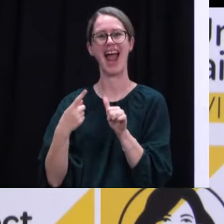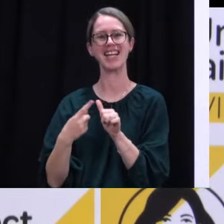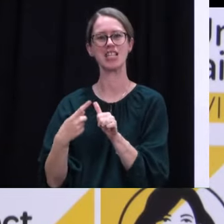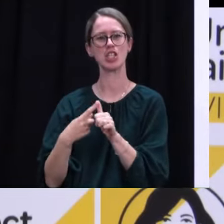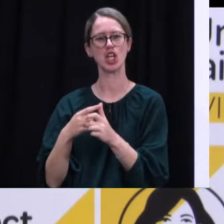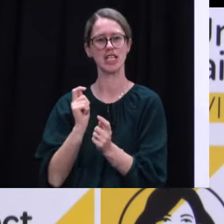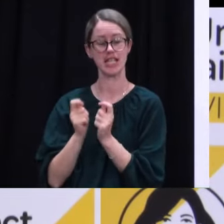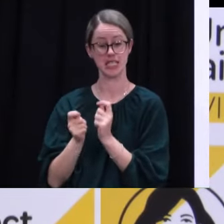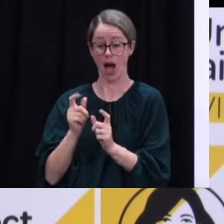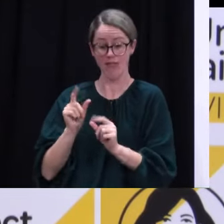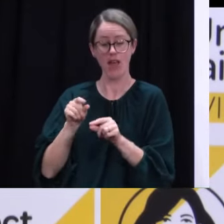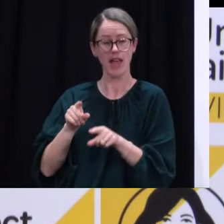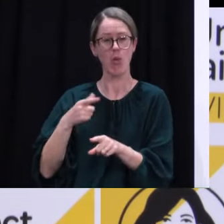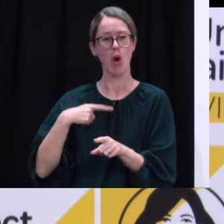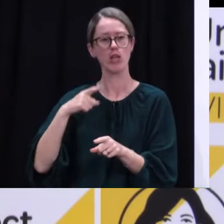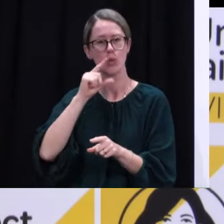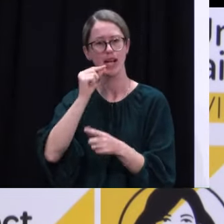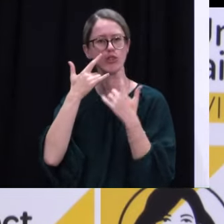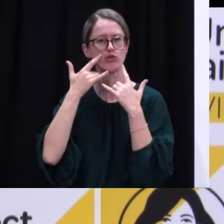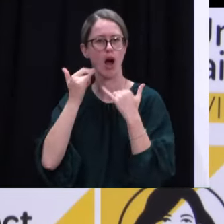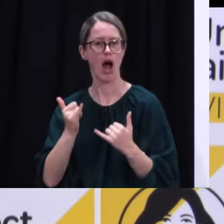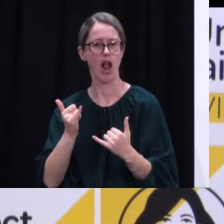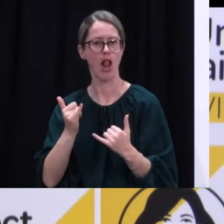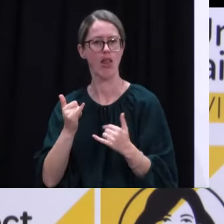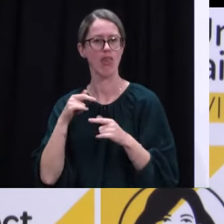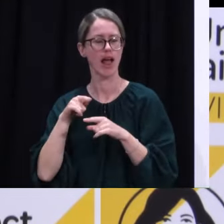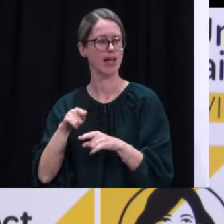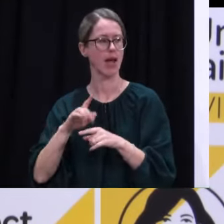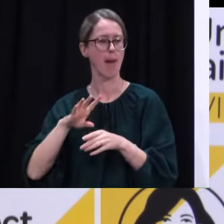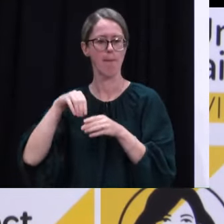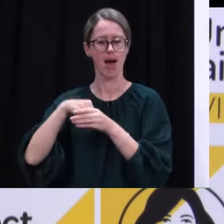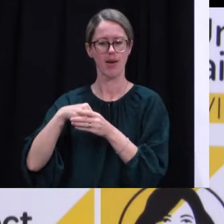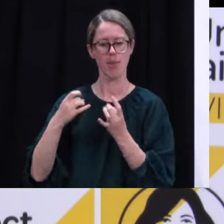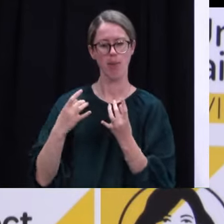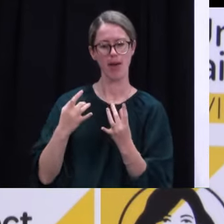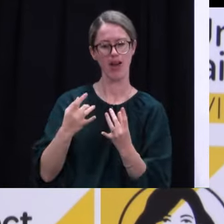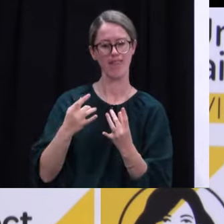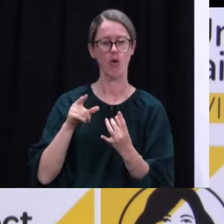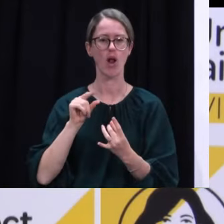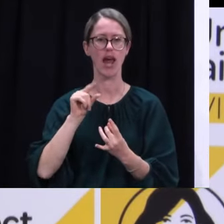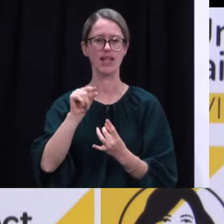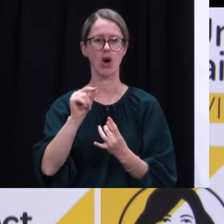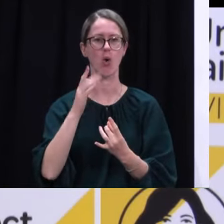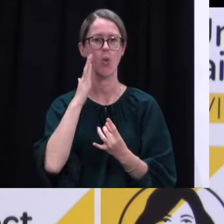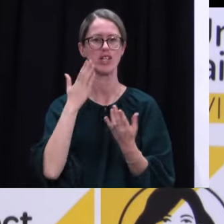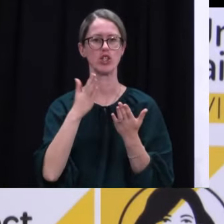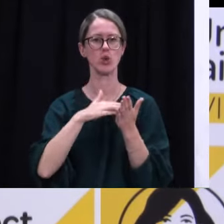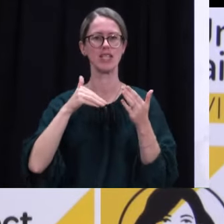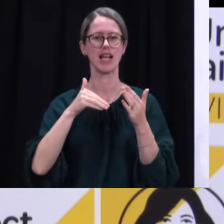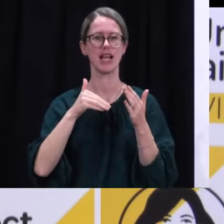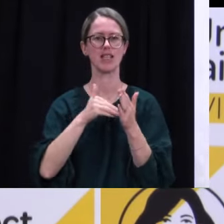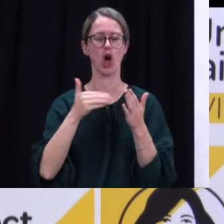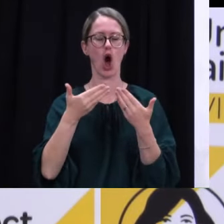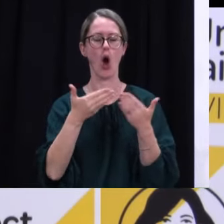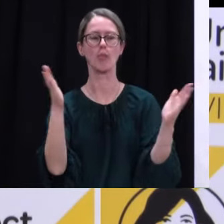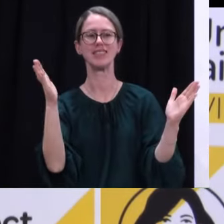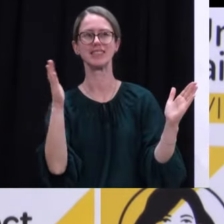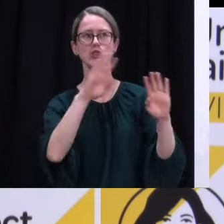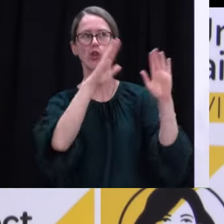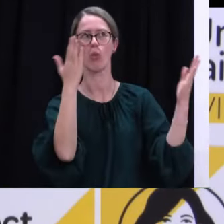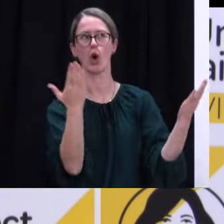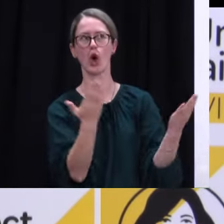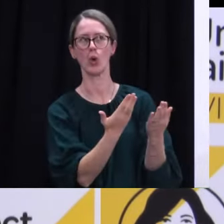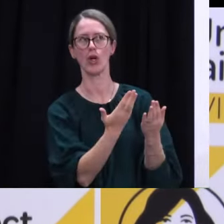so that we can start trialling it as part of our preparation for reconnecting New Zealand at the border, while people are still going into